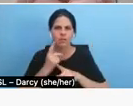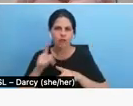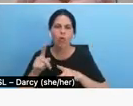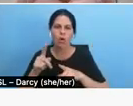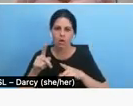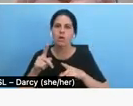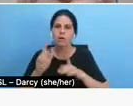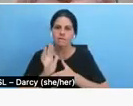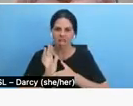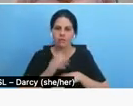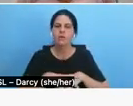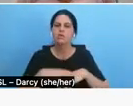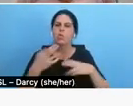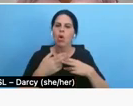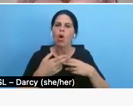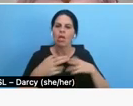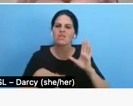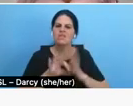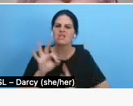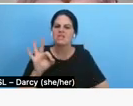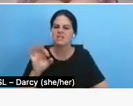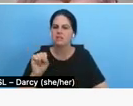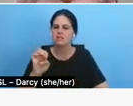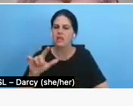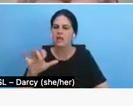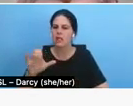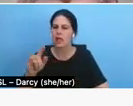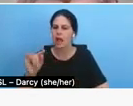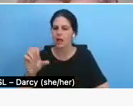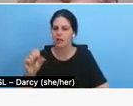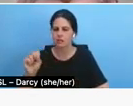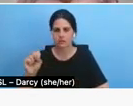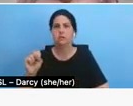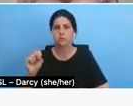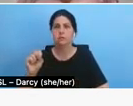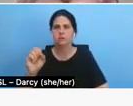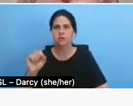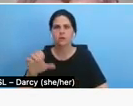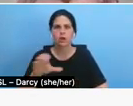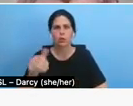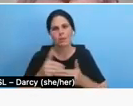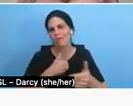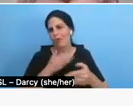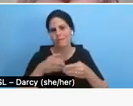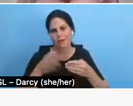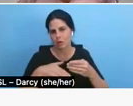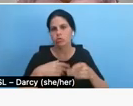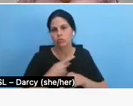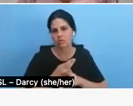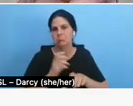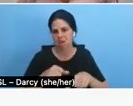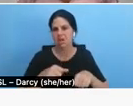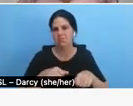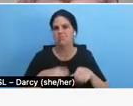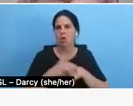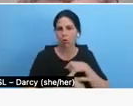So this is something that can be done, um, even before you've finished all of your production. Um, and then something